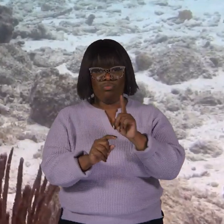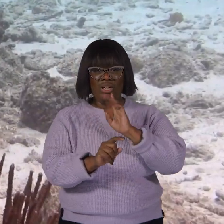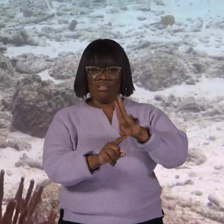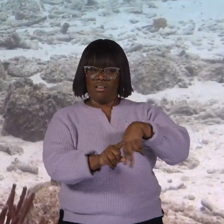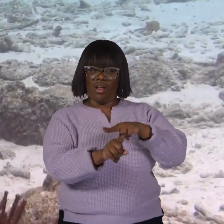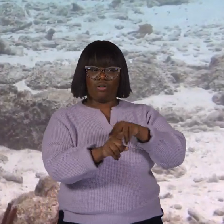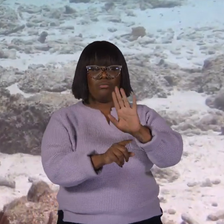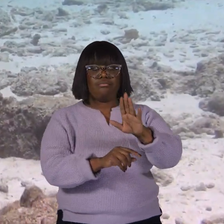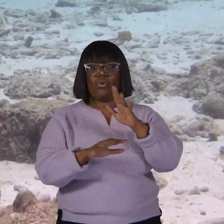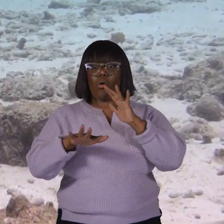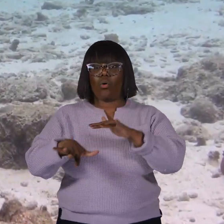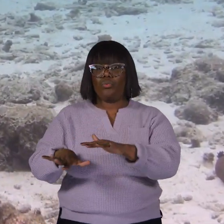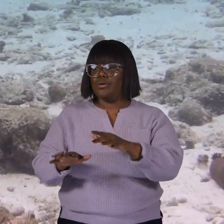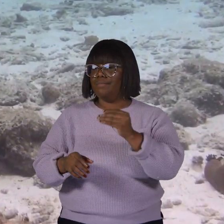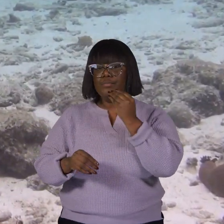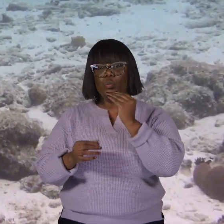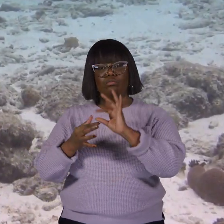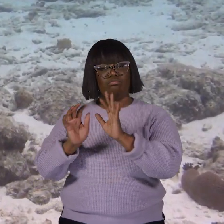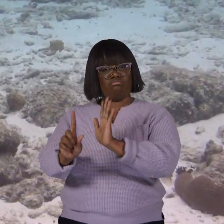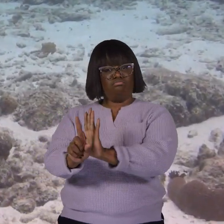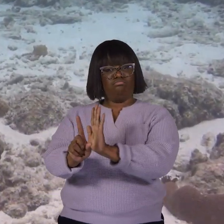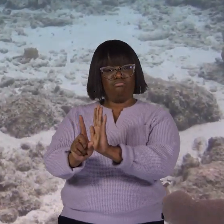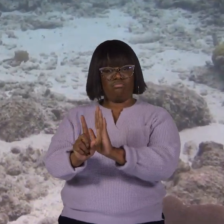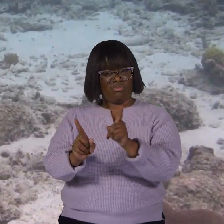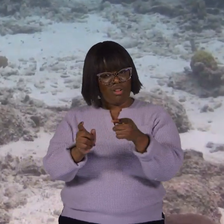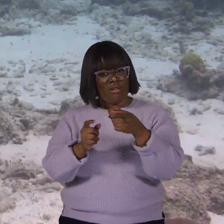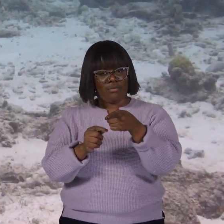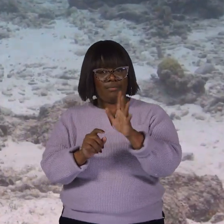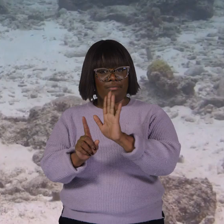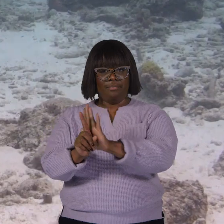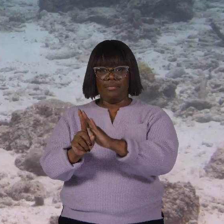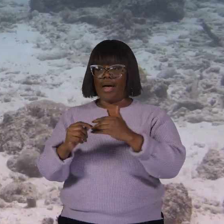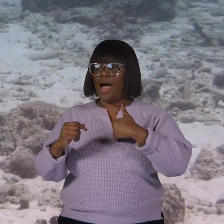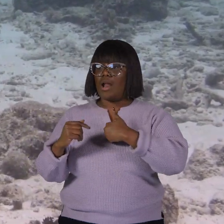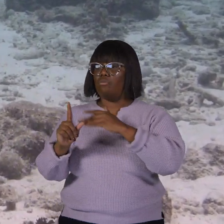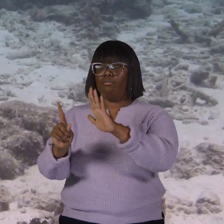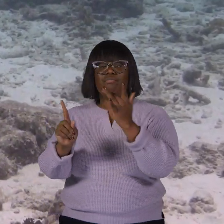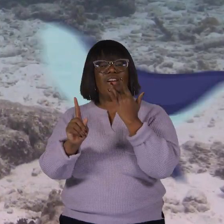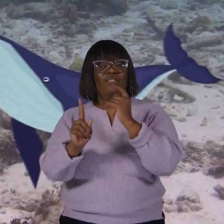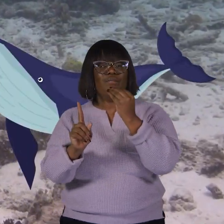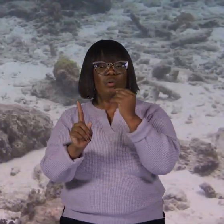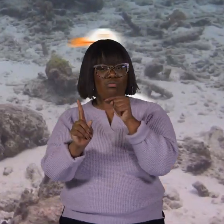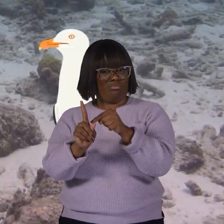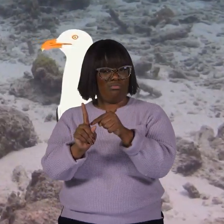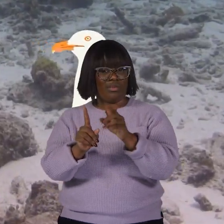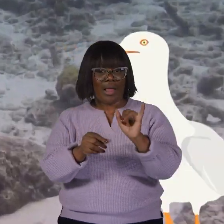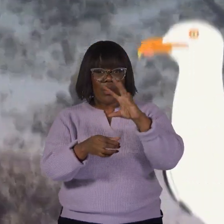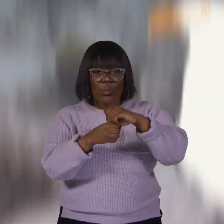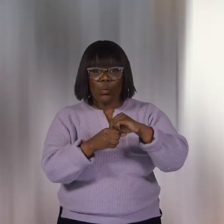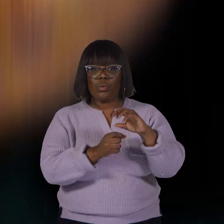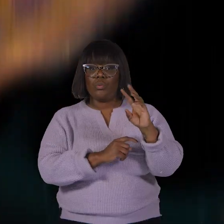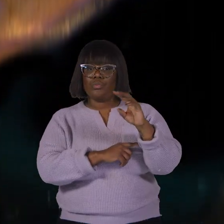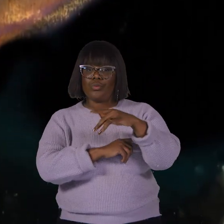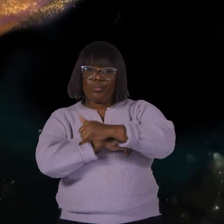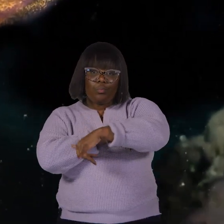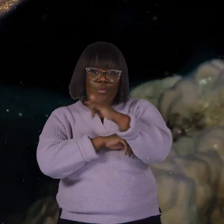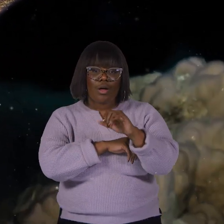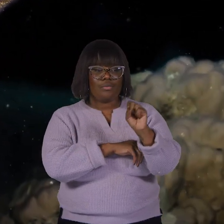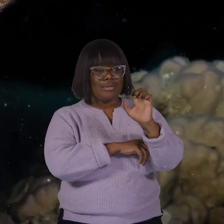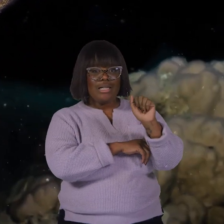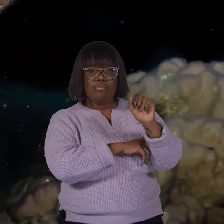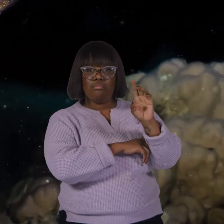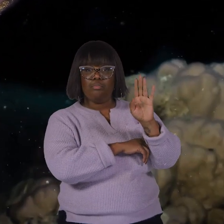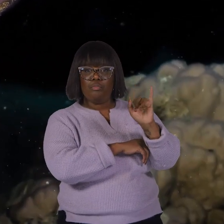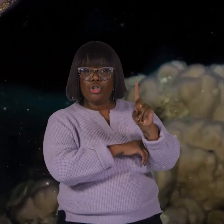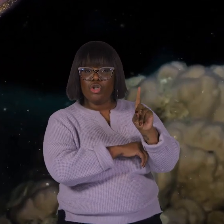are part of the ocean's food chain. They are a favorite meal for many larger animals, including whales and seabirds. When squid